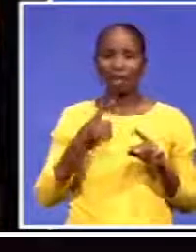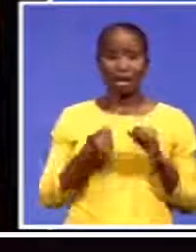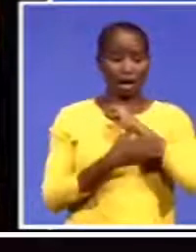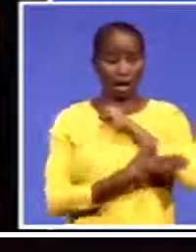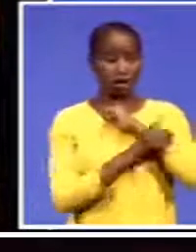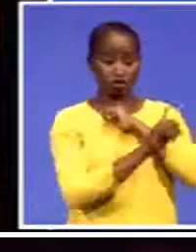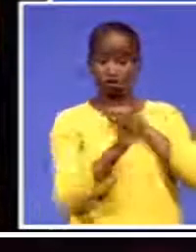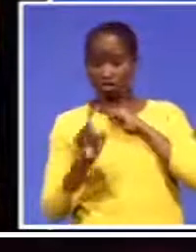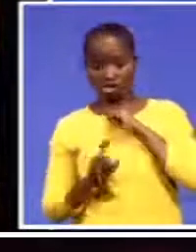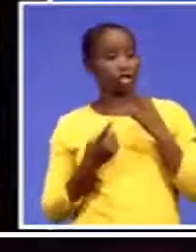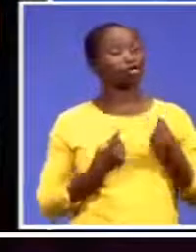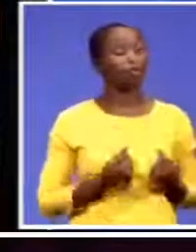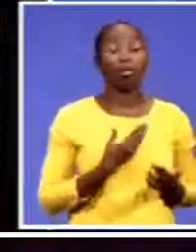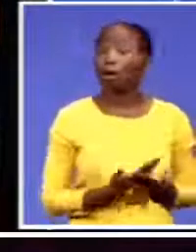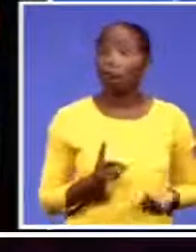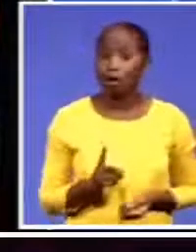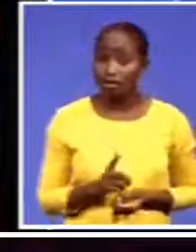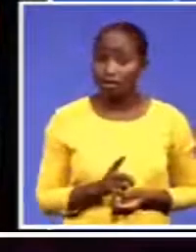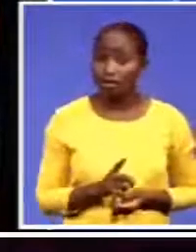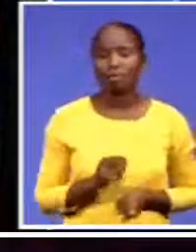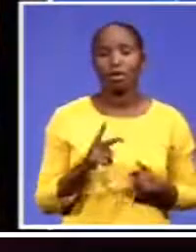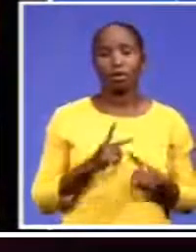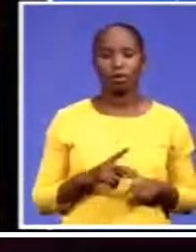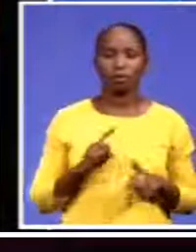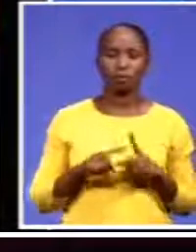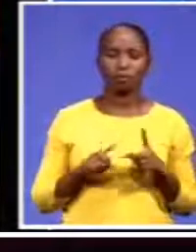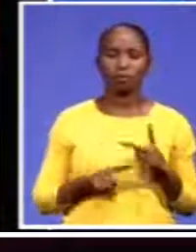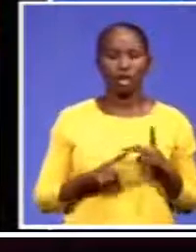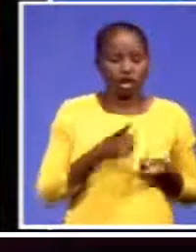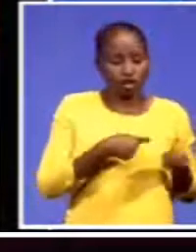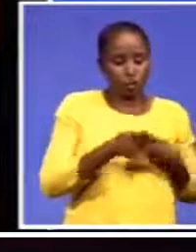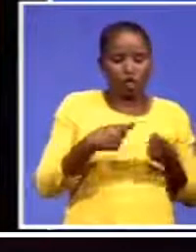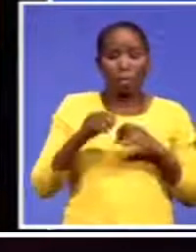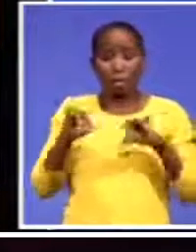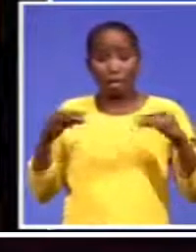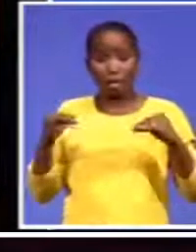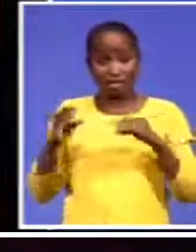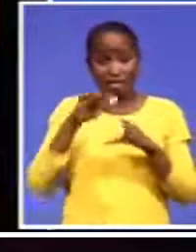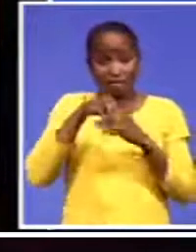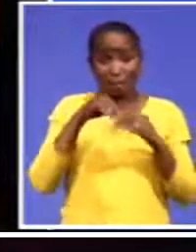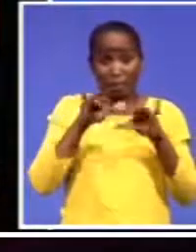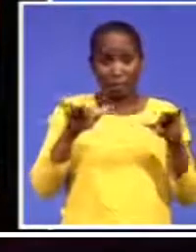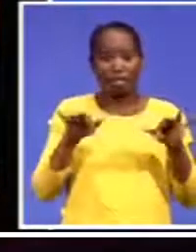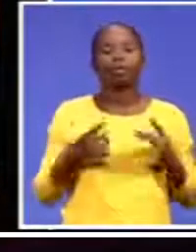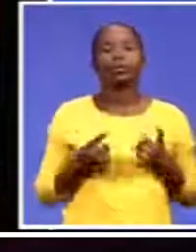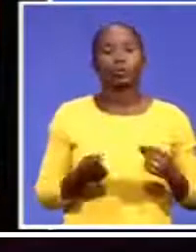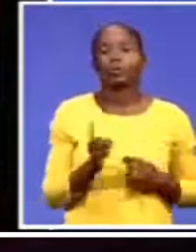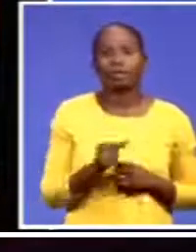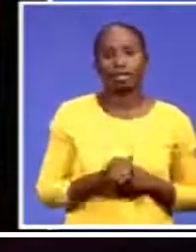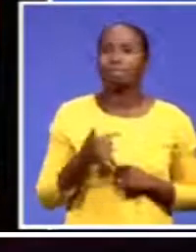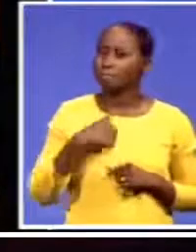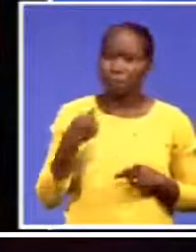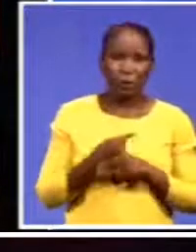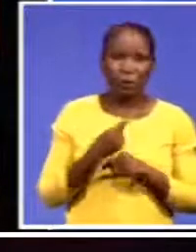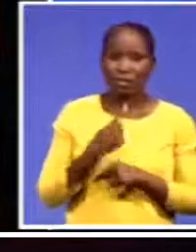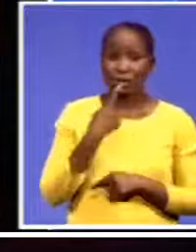Desiree, it's what traders themselves can think of. I always preach that if you are doing business in any African